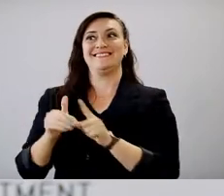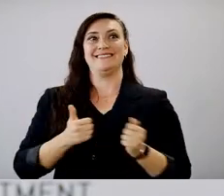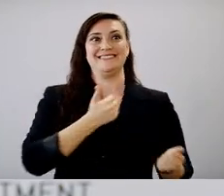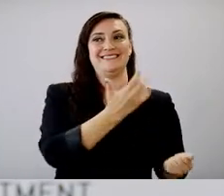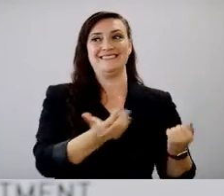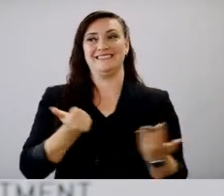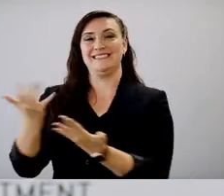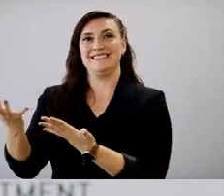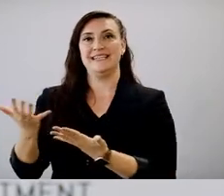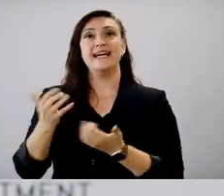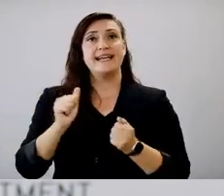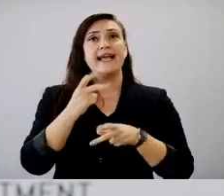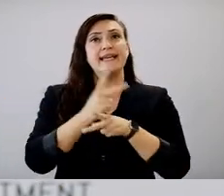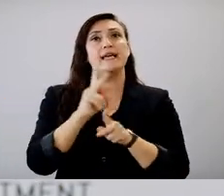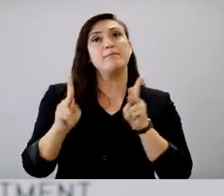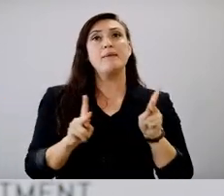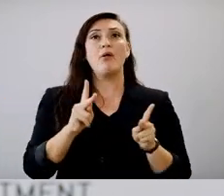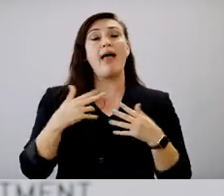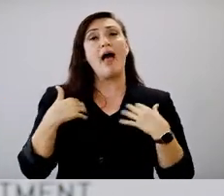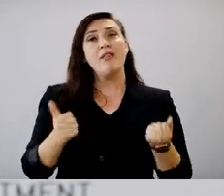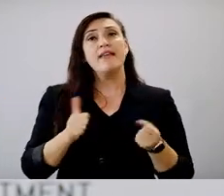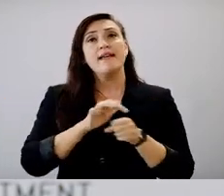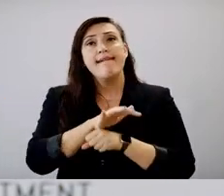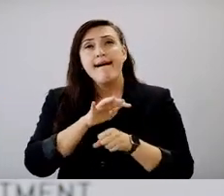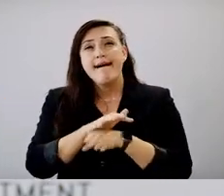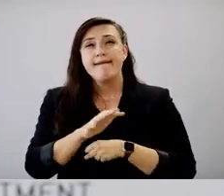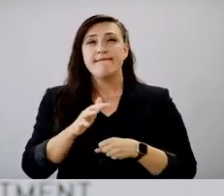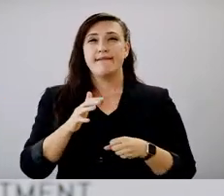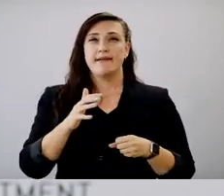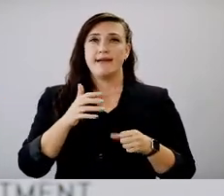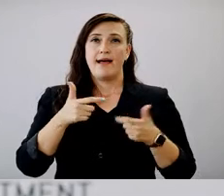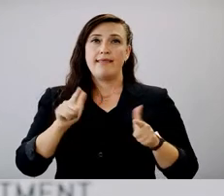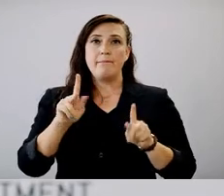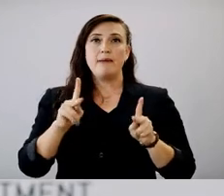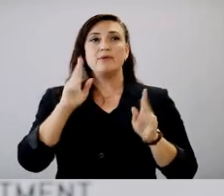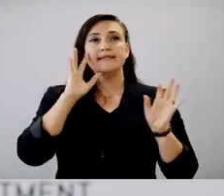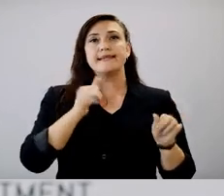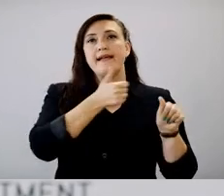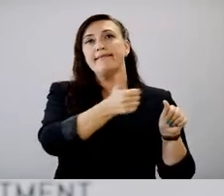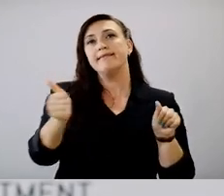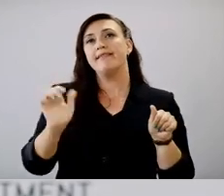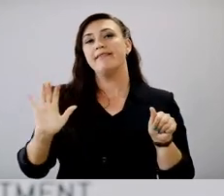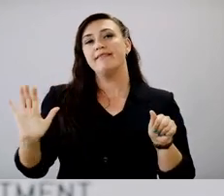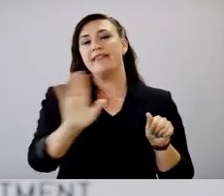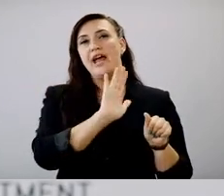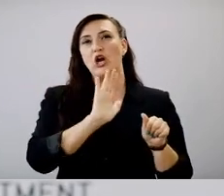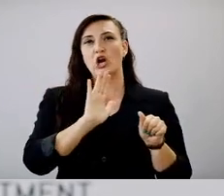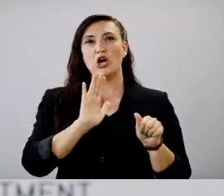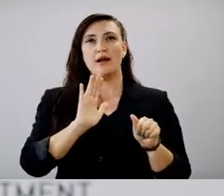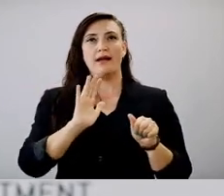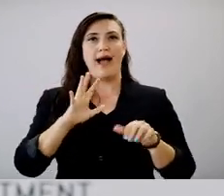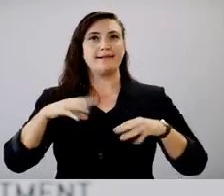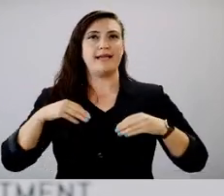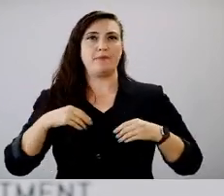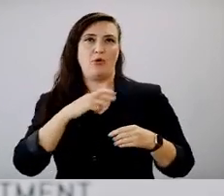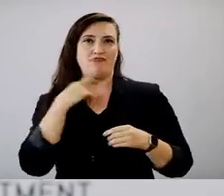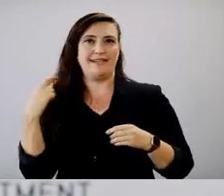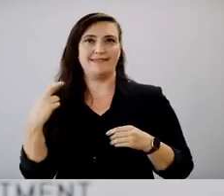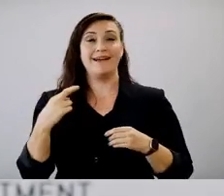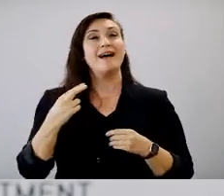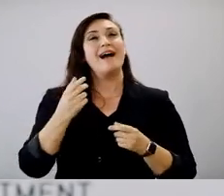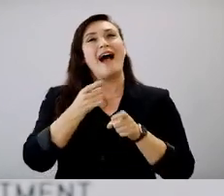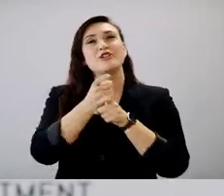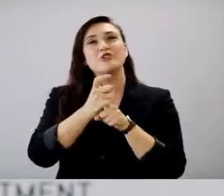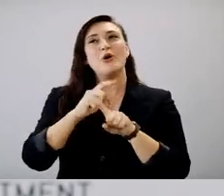what their acceptable level of risk are. And, you know, I joke because I'll never be caught in a car without a seat belt. It makes me feel